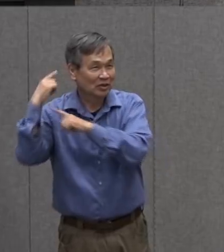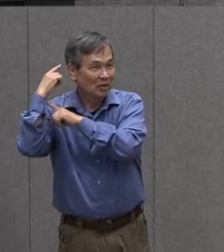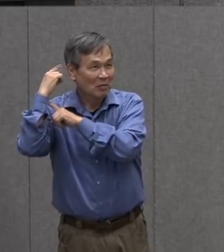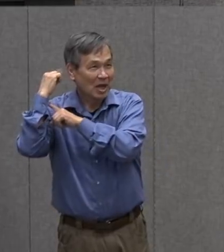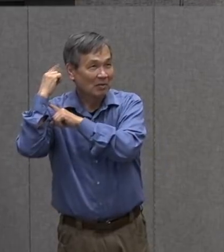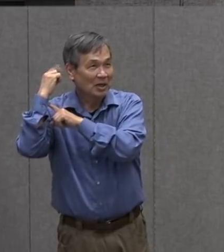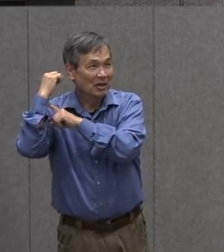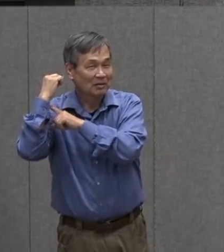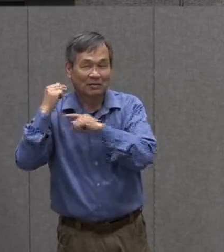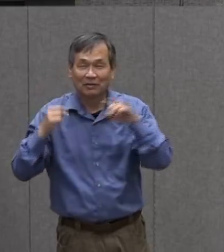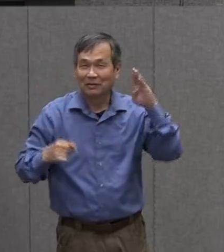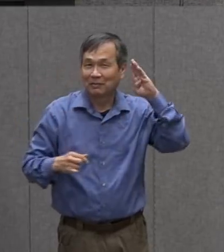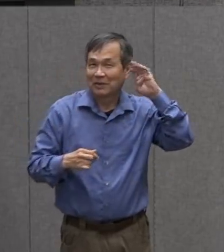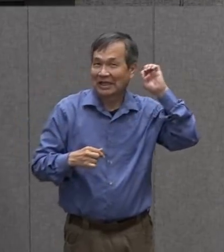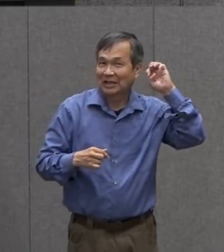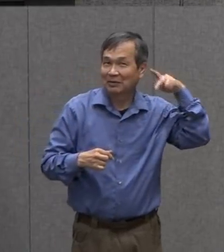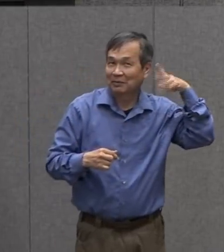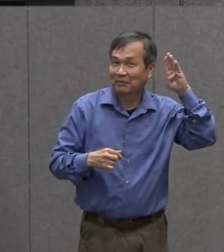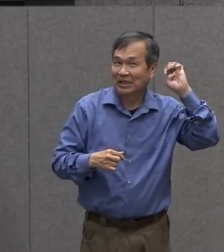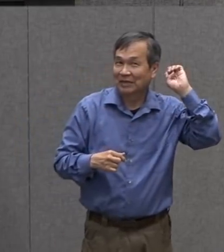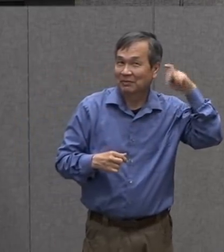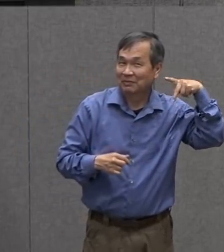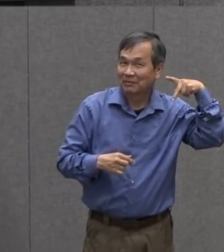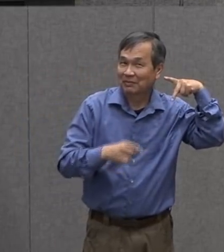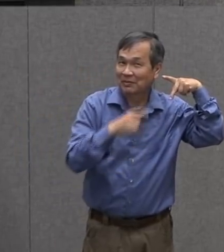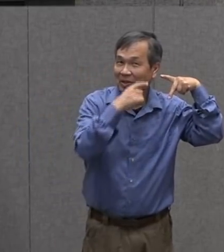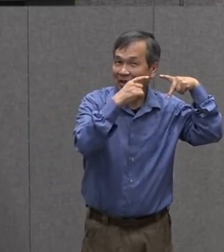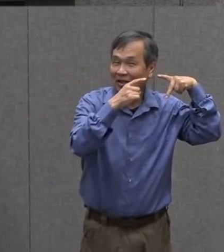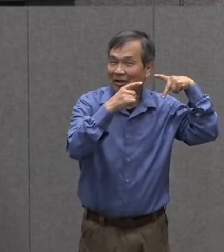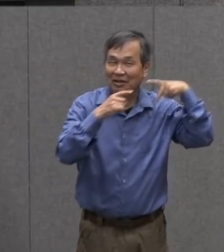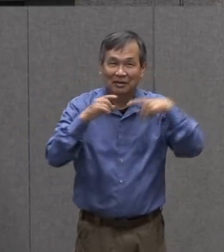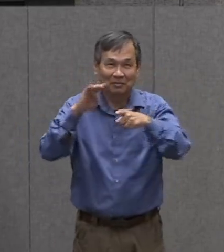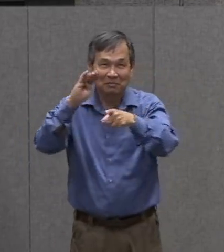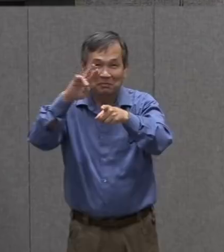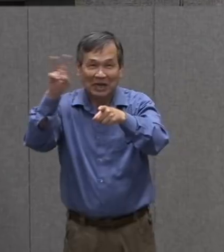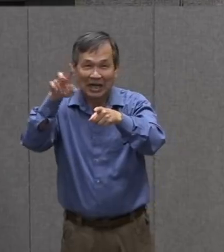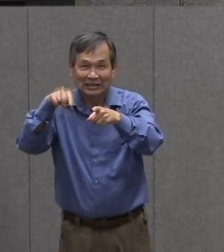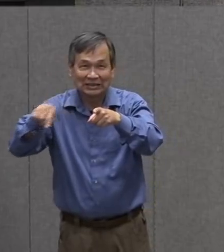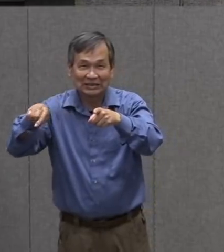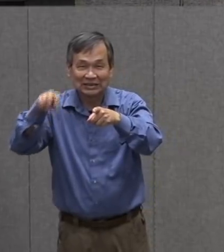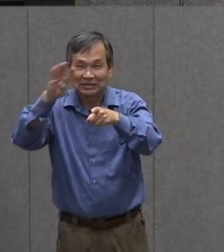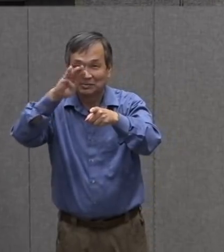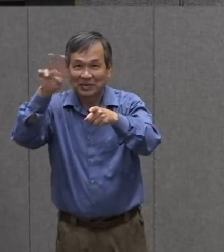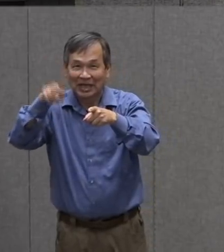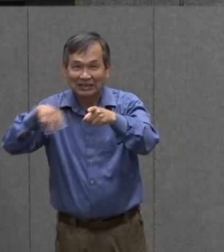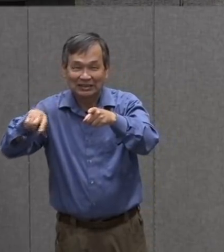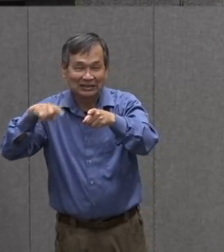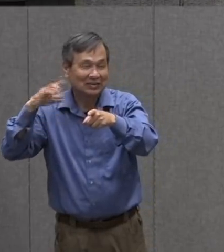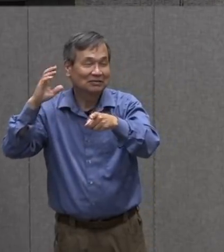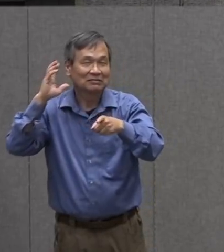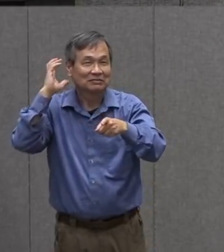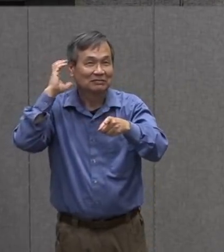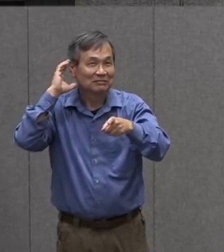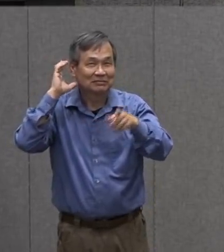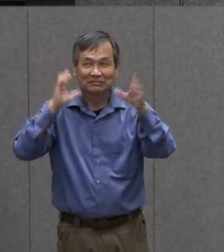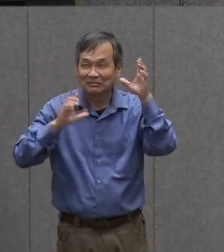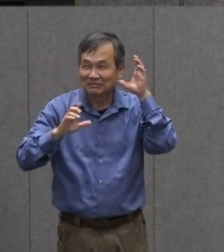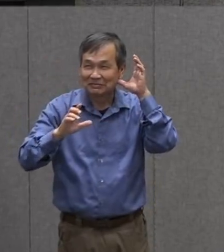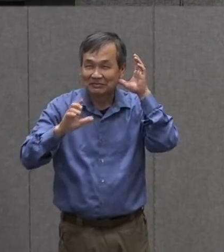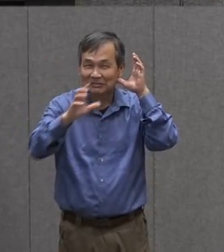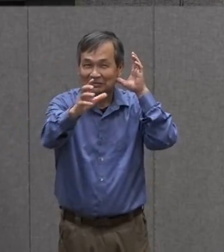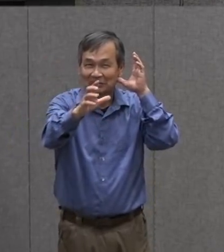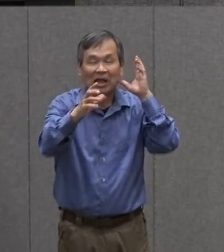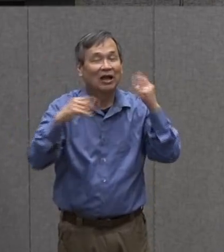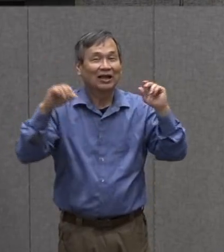and beep beeping and buzz buzzing there's a lot to observe and